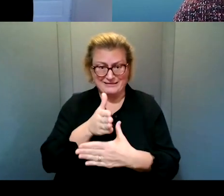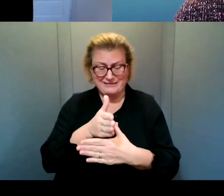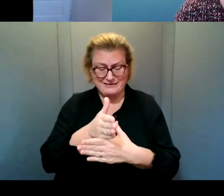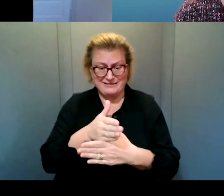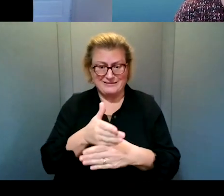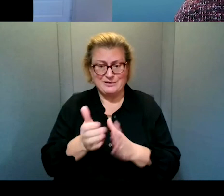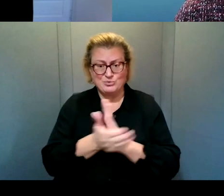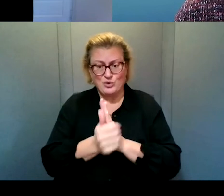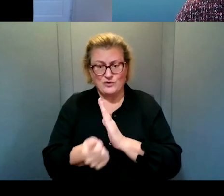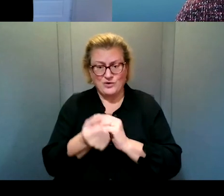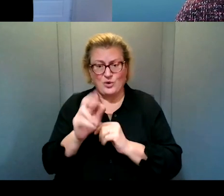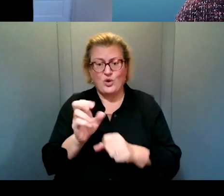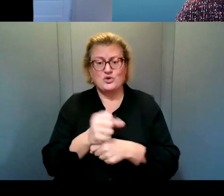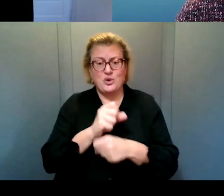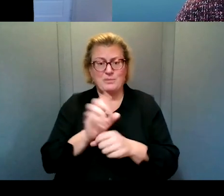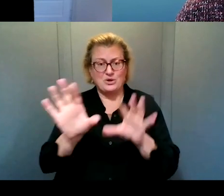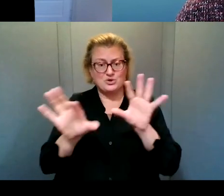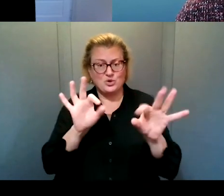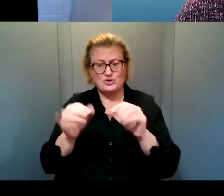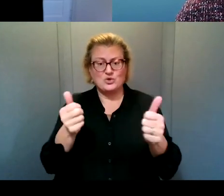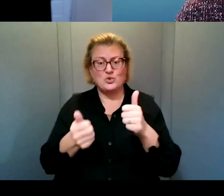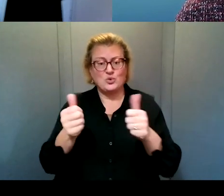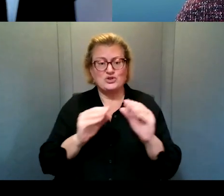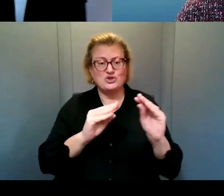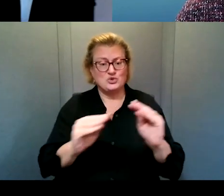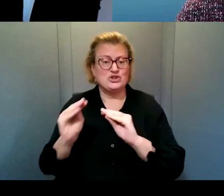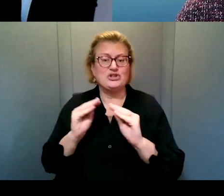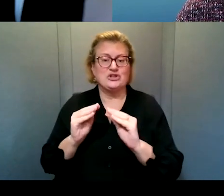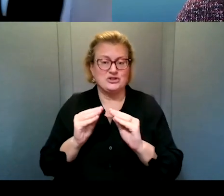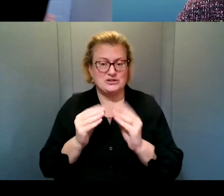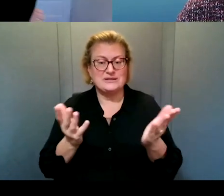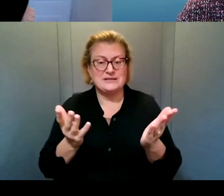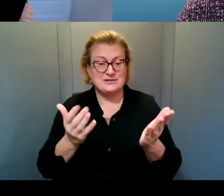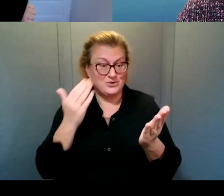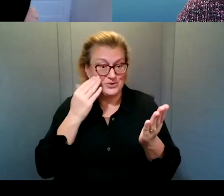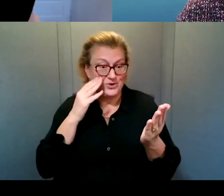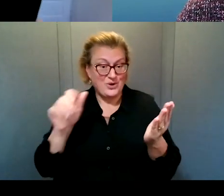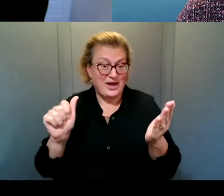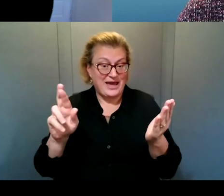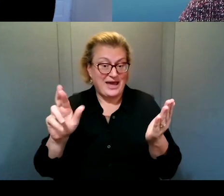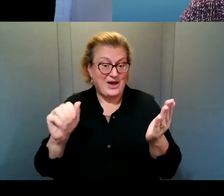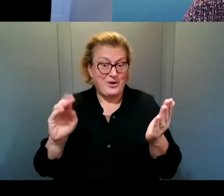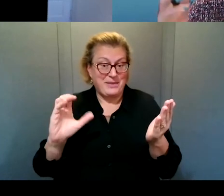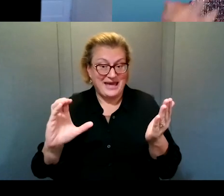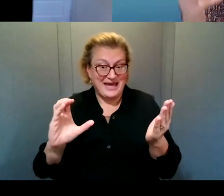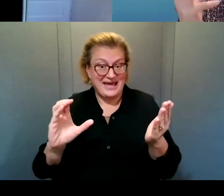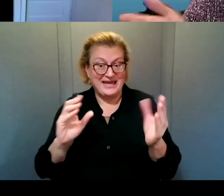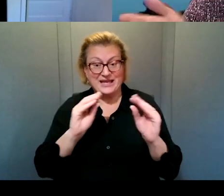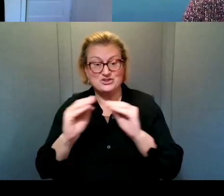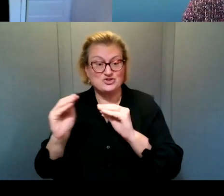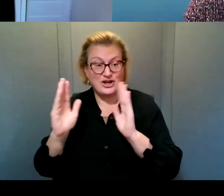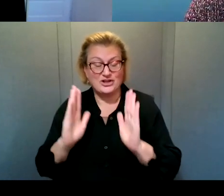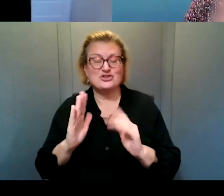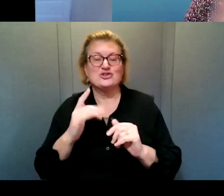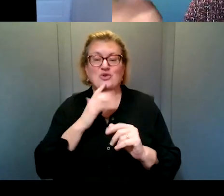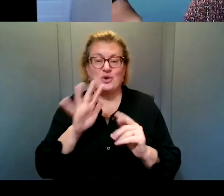make choices regarding which dialect to teach? So I don't know how familiar you are with Arabic or Arabic, uh, instructors talking